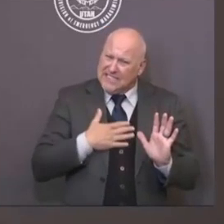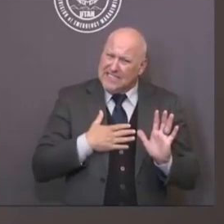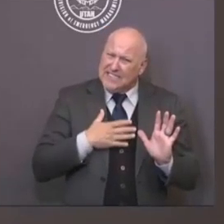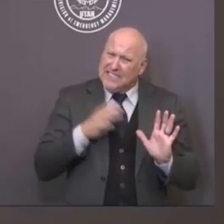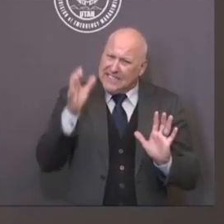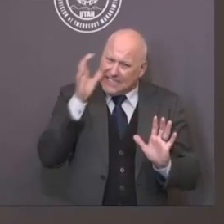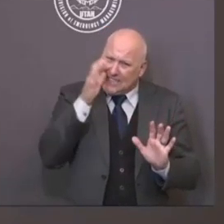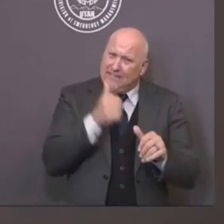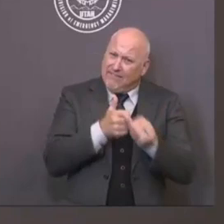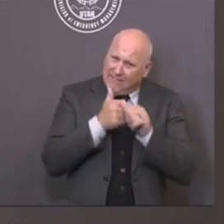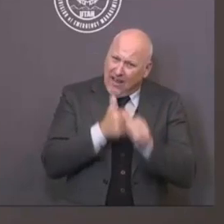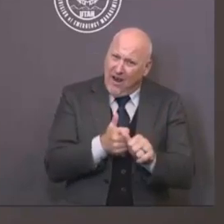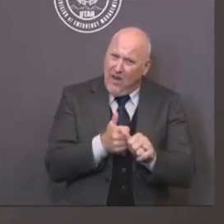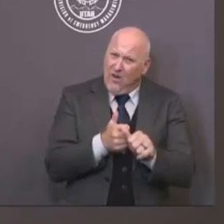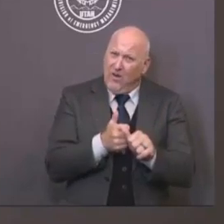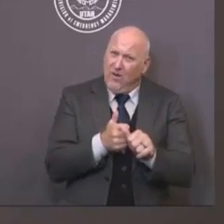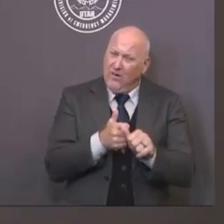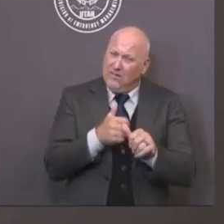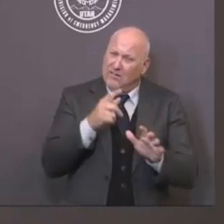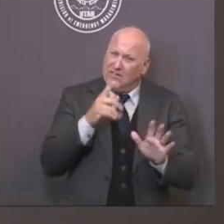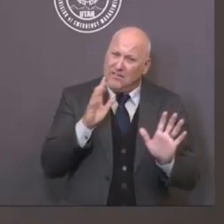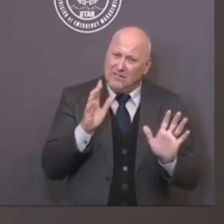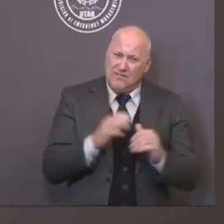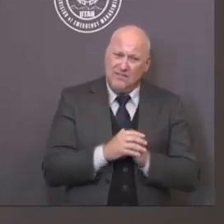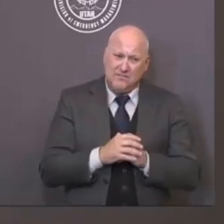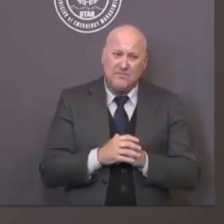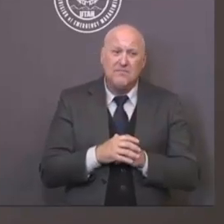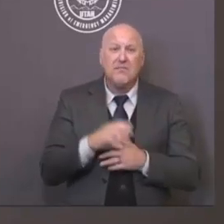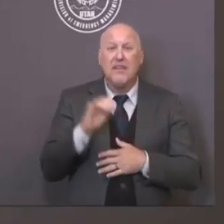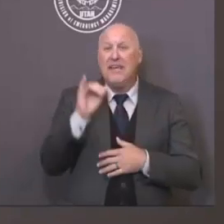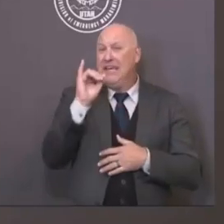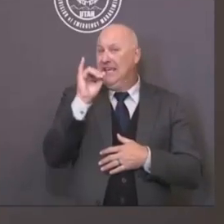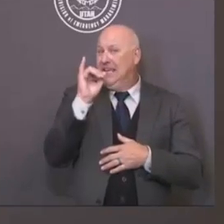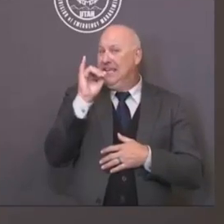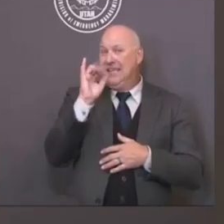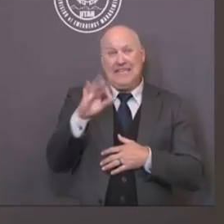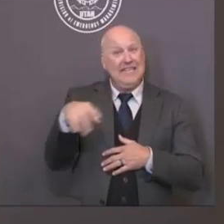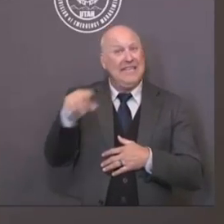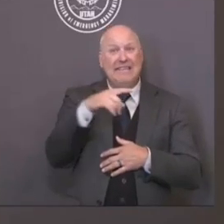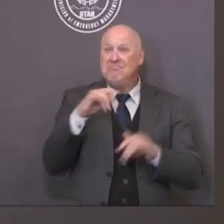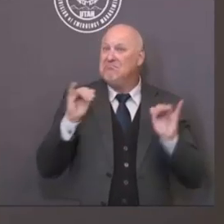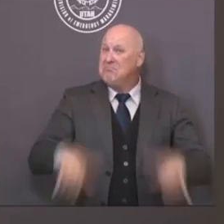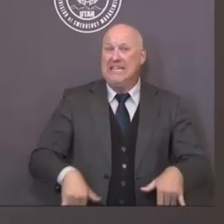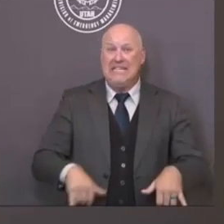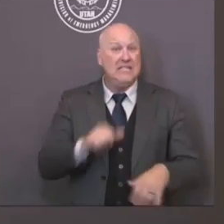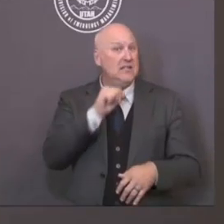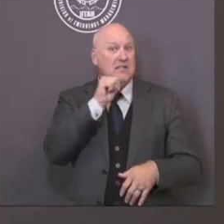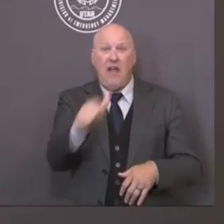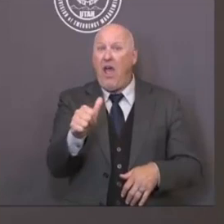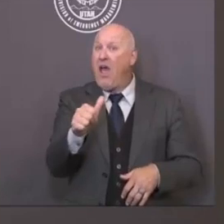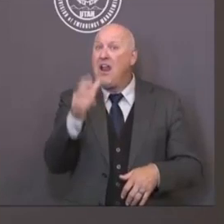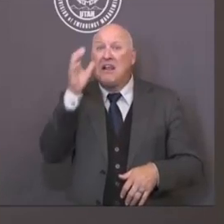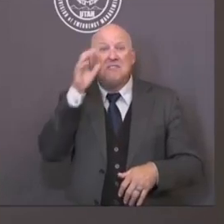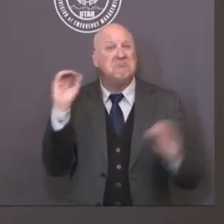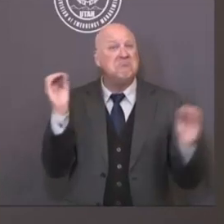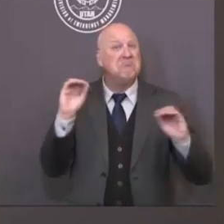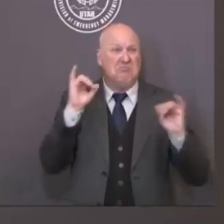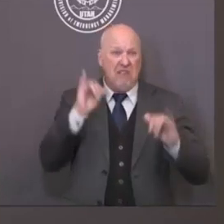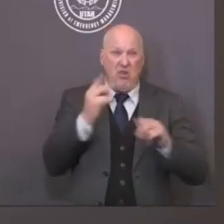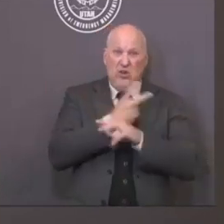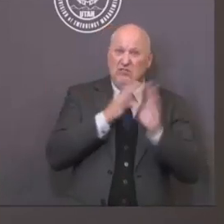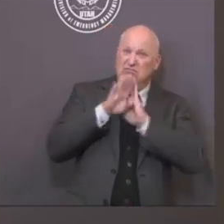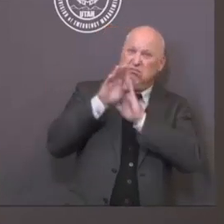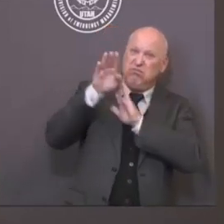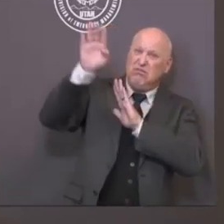If we don't, we all know what the ultimate results of not complying and not being able to, in fact,